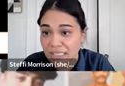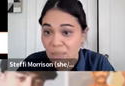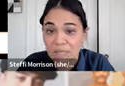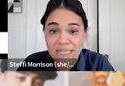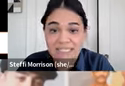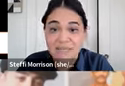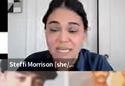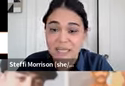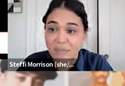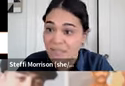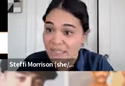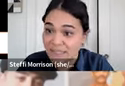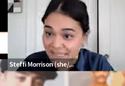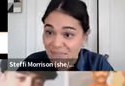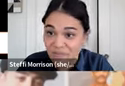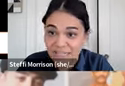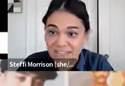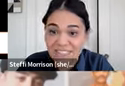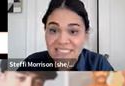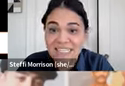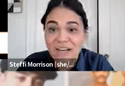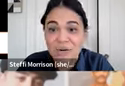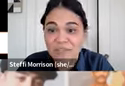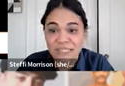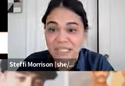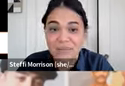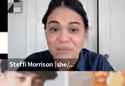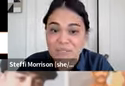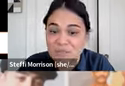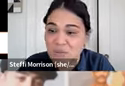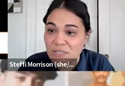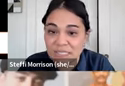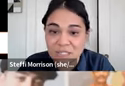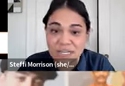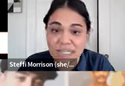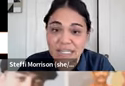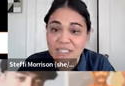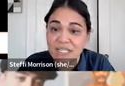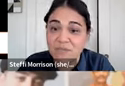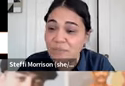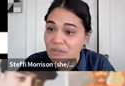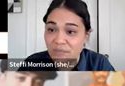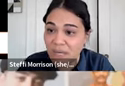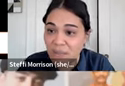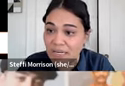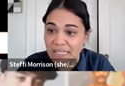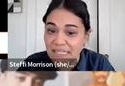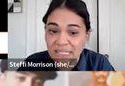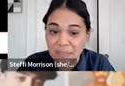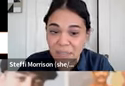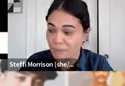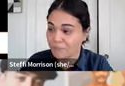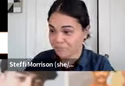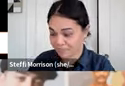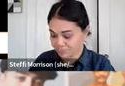urgent. But at the same time, these providers are feeling the most resource constrained and exhausted from years of operating